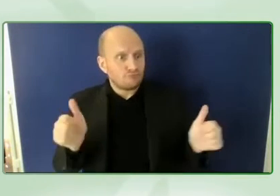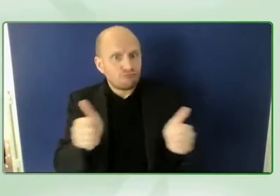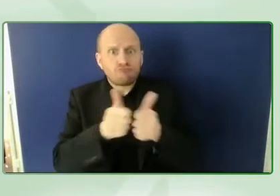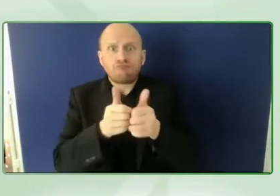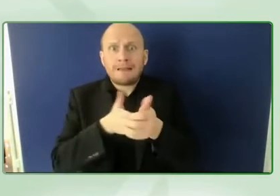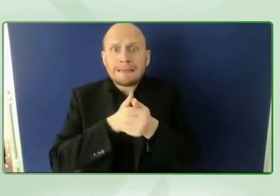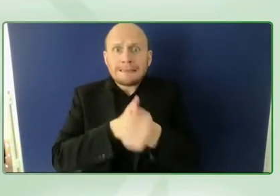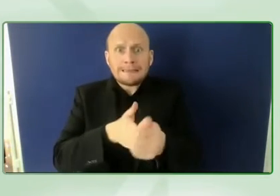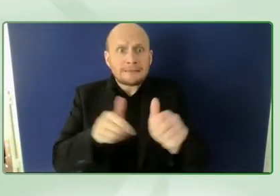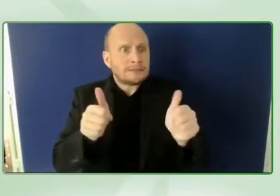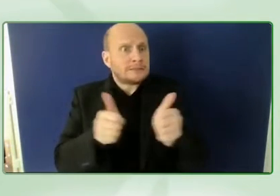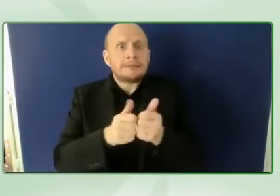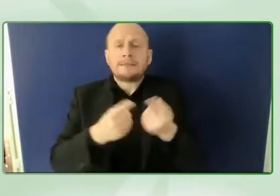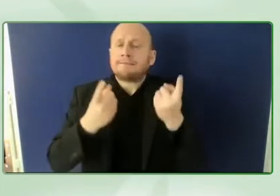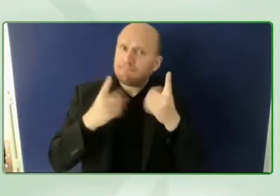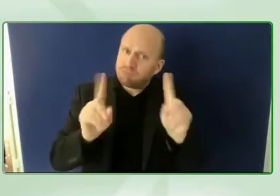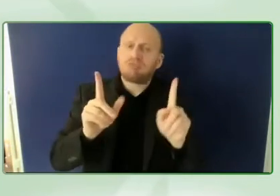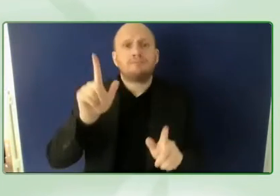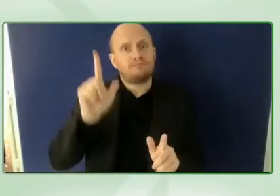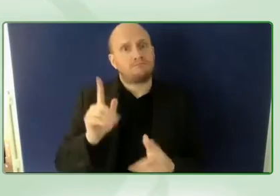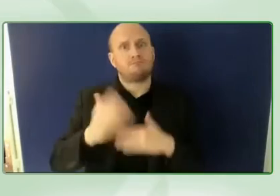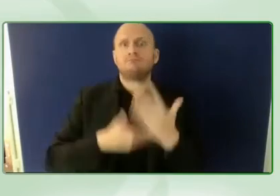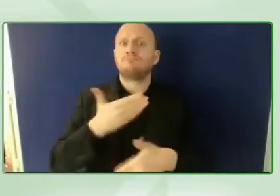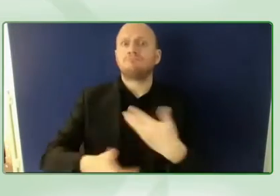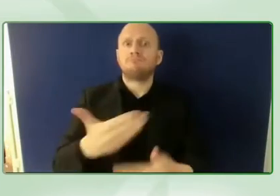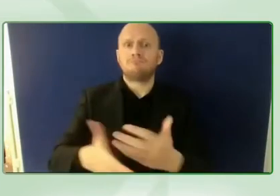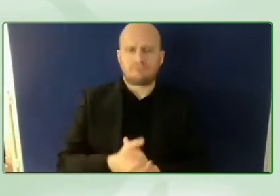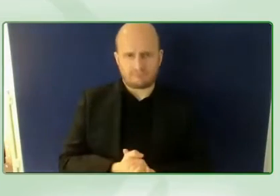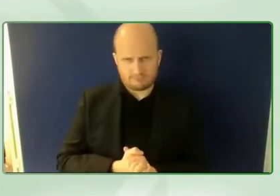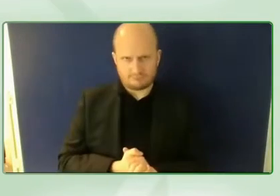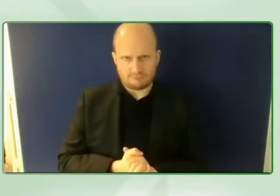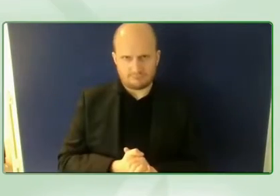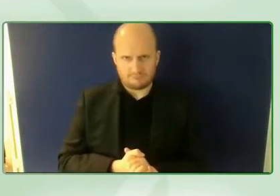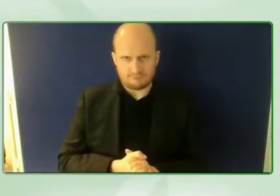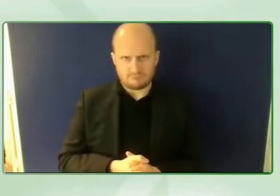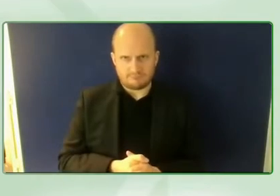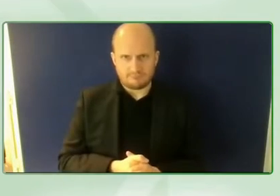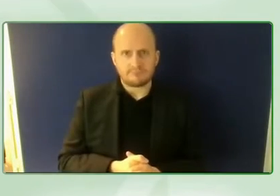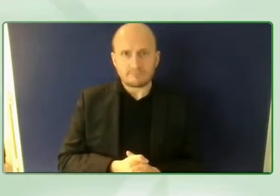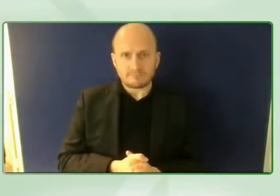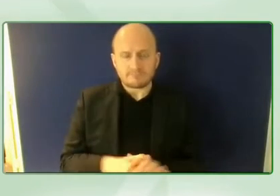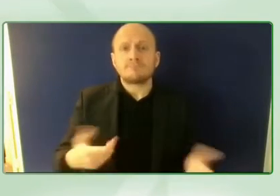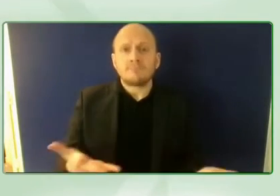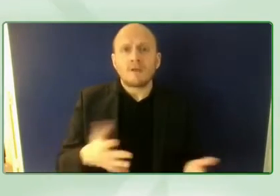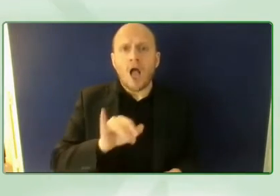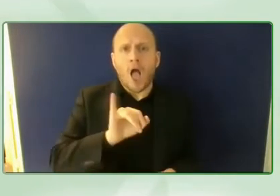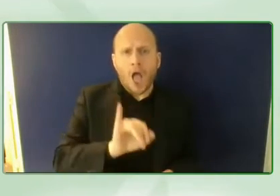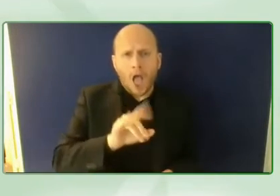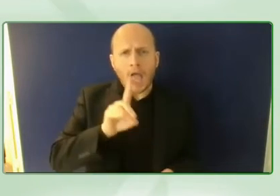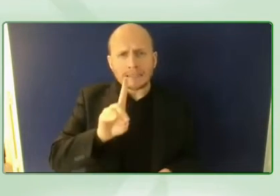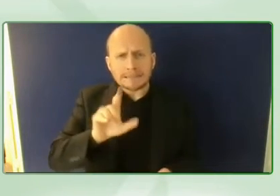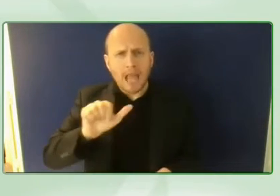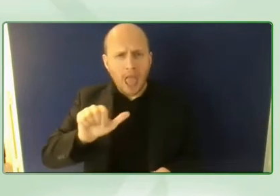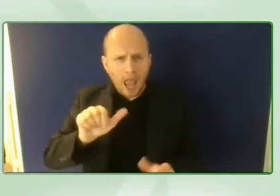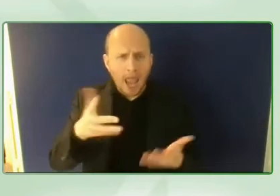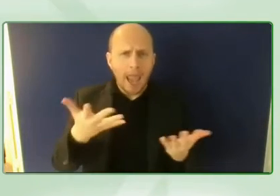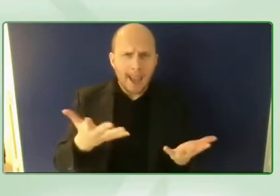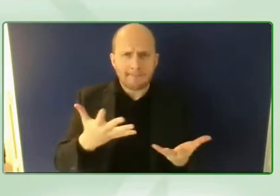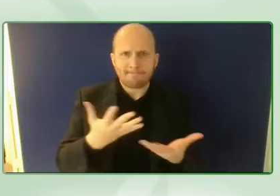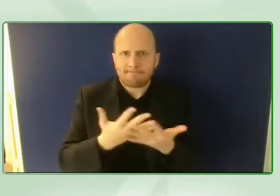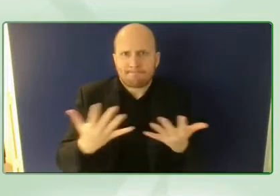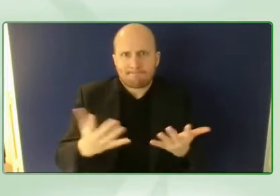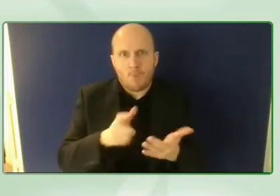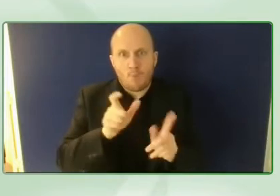talking about the international disability alliance and also kind of the very let's say loaded world loaded words world's biggest